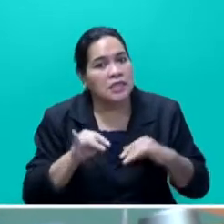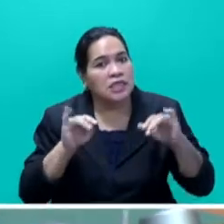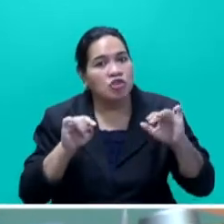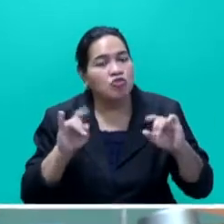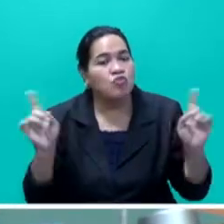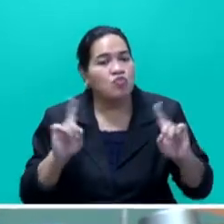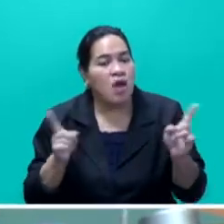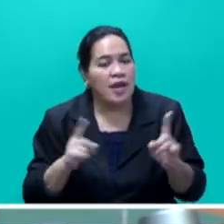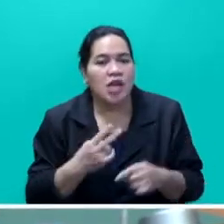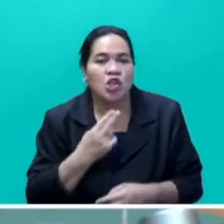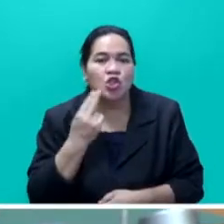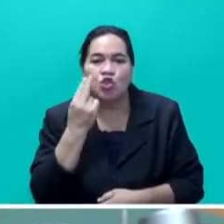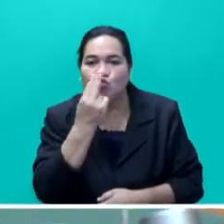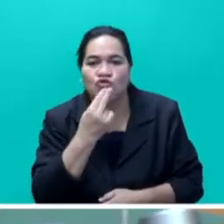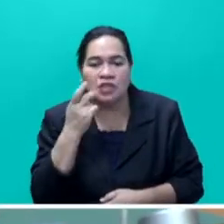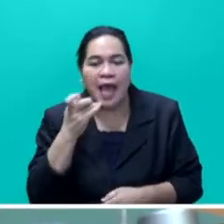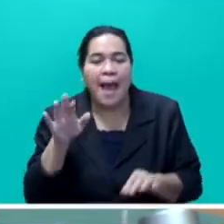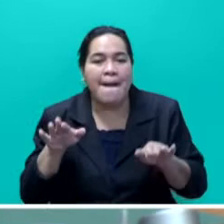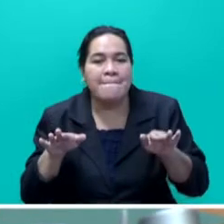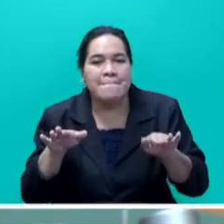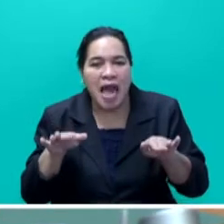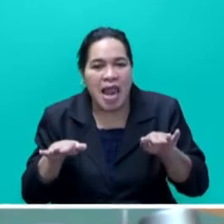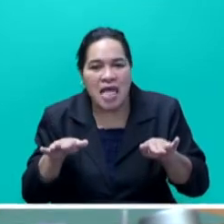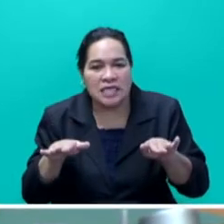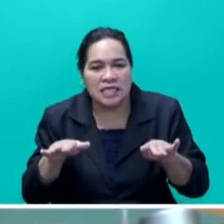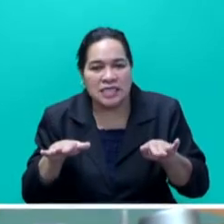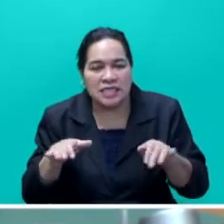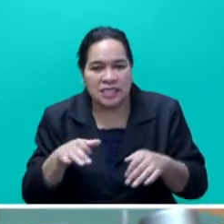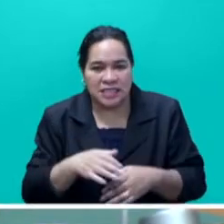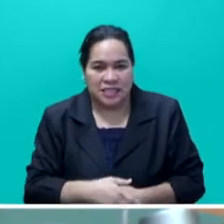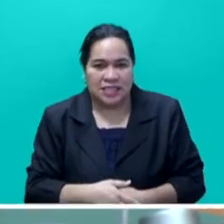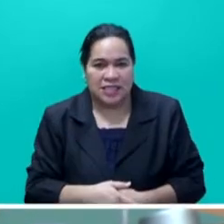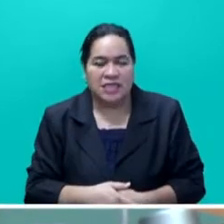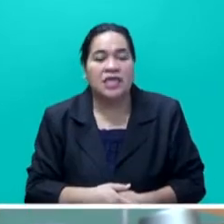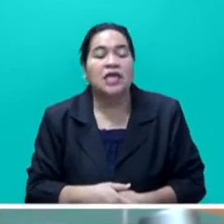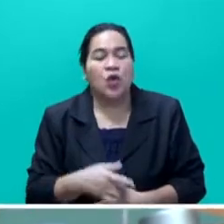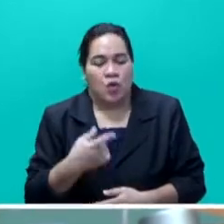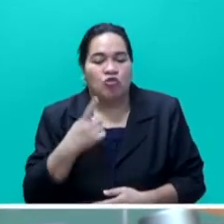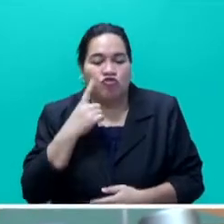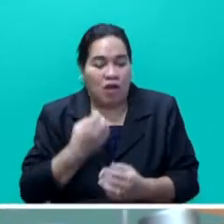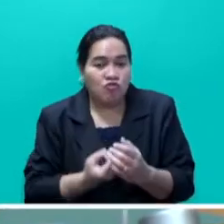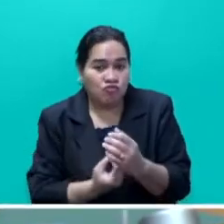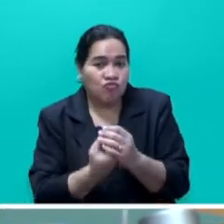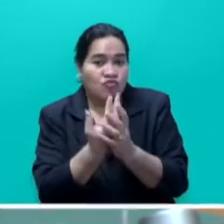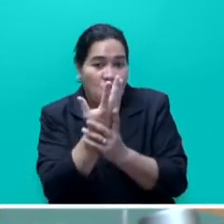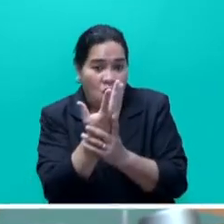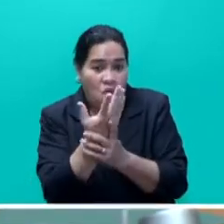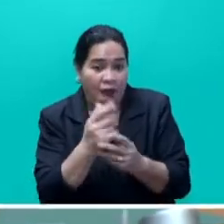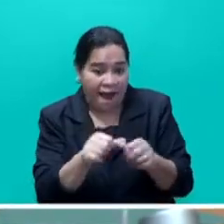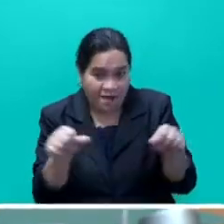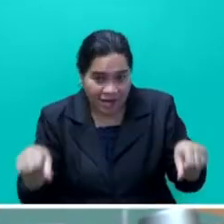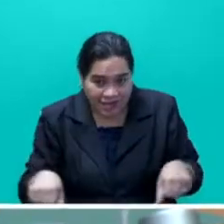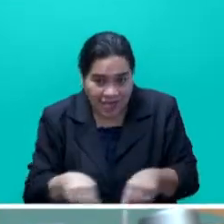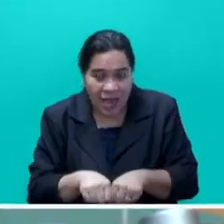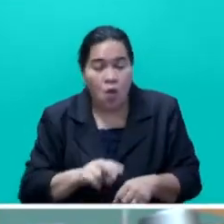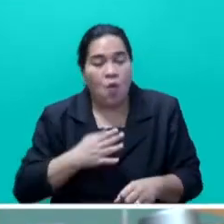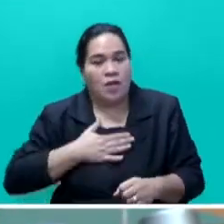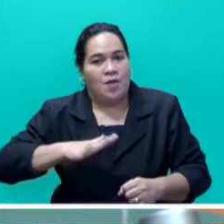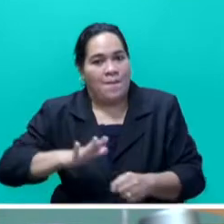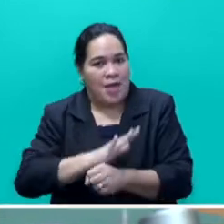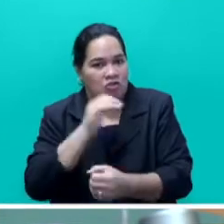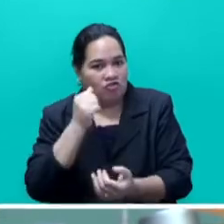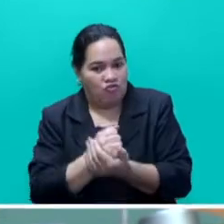an issue, Mr Speaker Sayer, balanced nutrition. So while we are expanding agriculture, we also want to ensure that our own